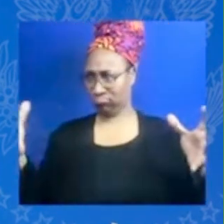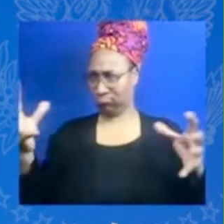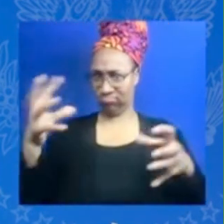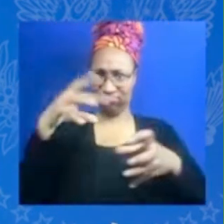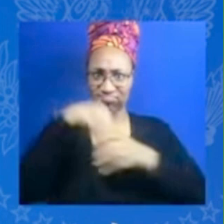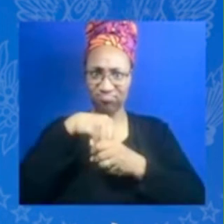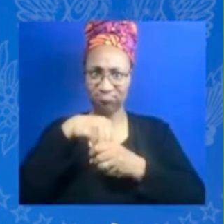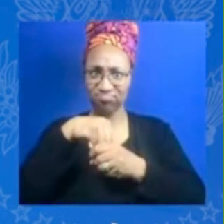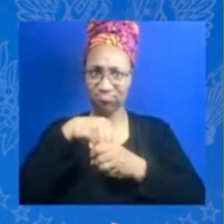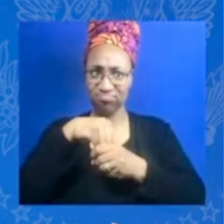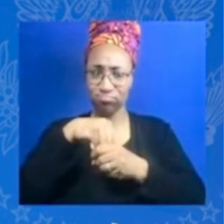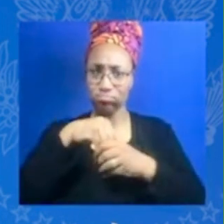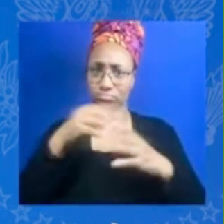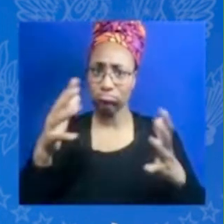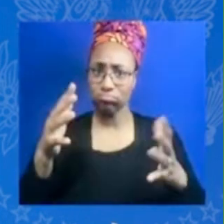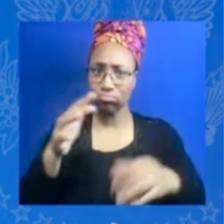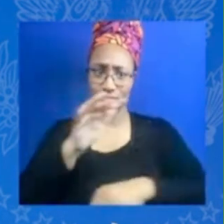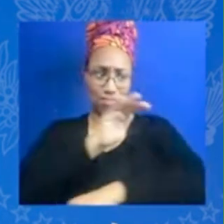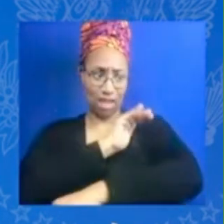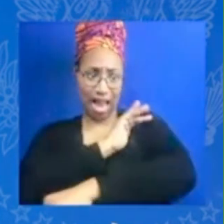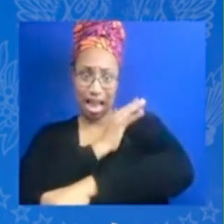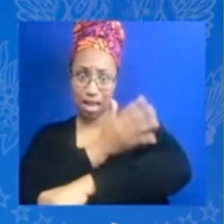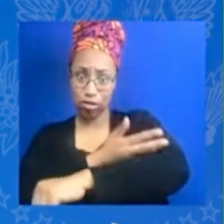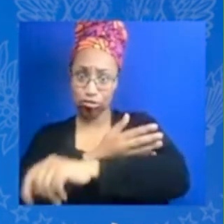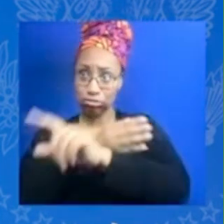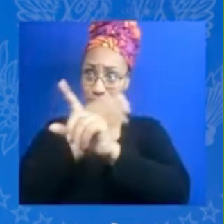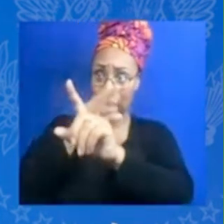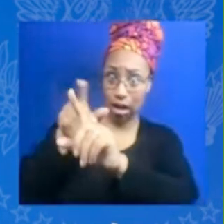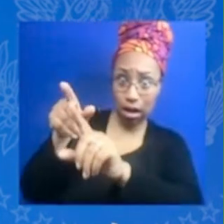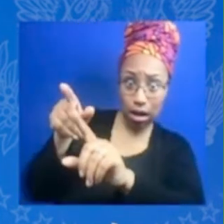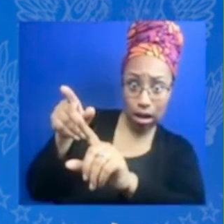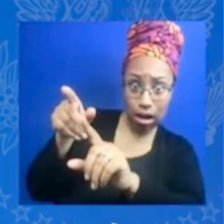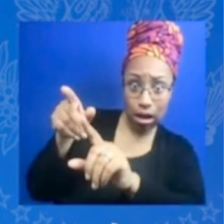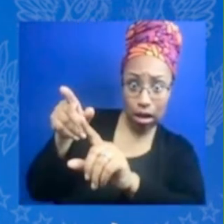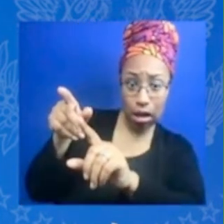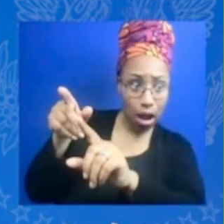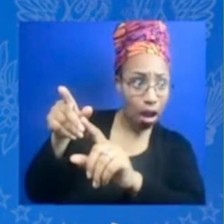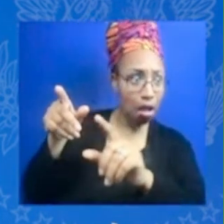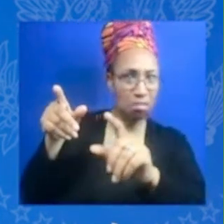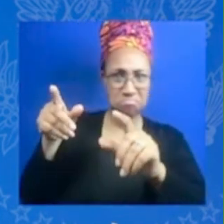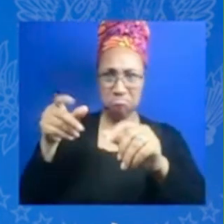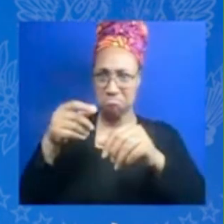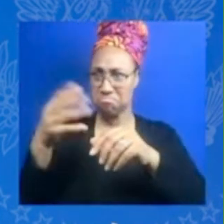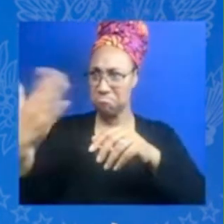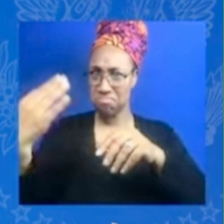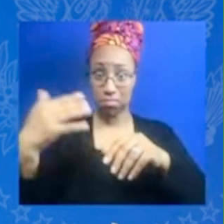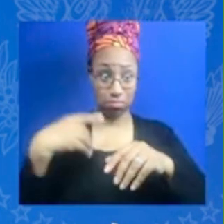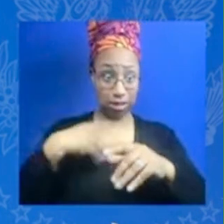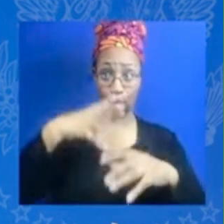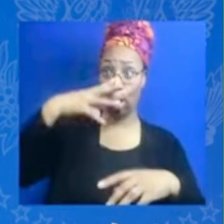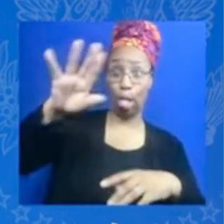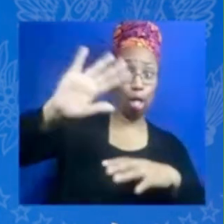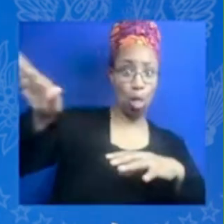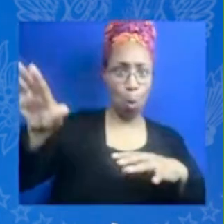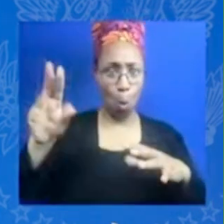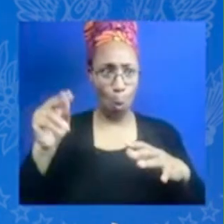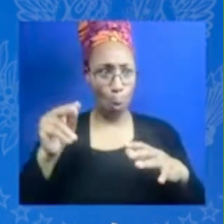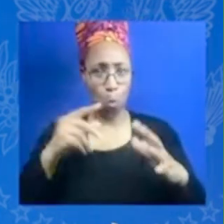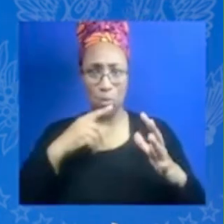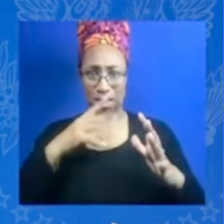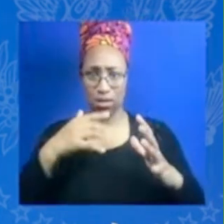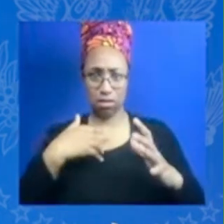start spanks but i was not going to leave the feminine behind and i feel like business for a long time has been set up to kind of